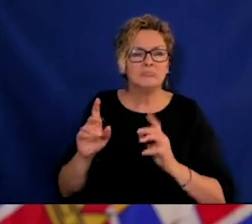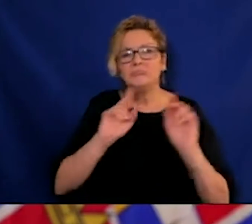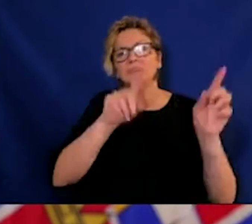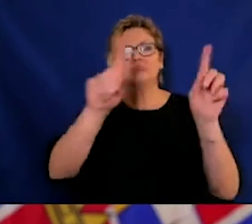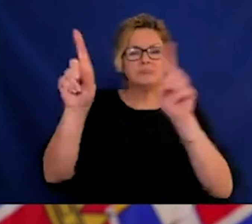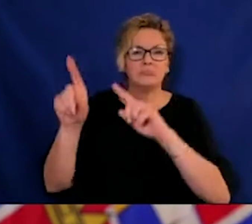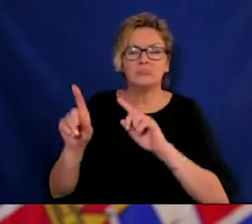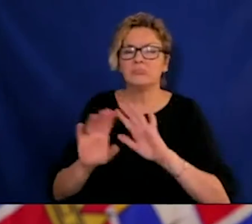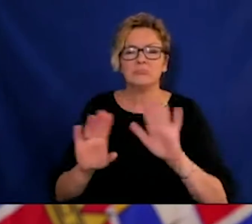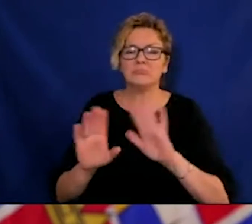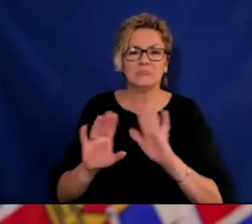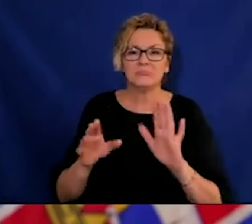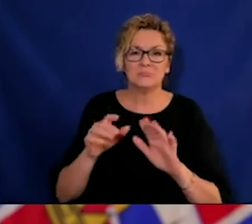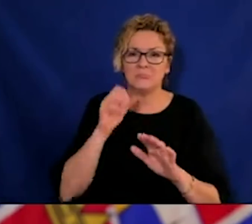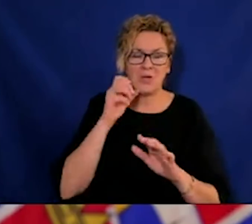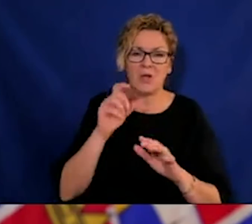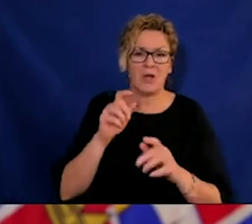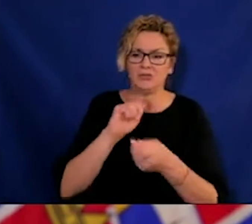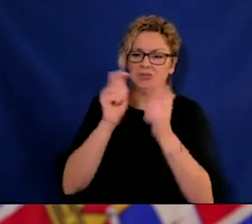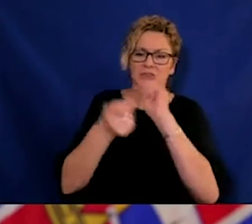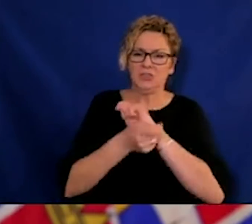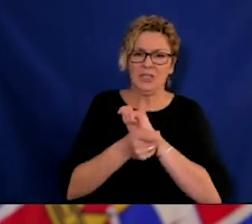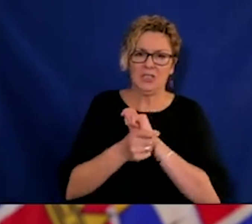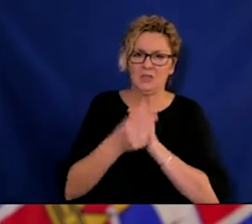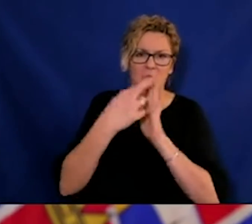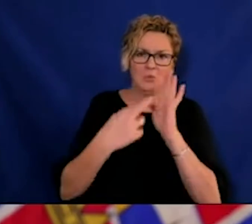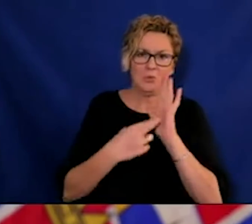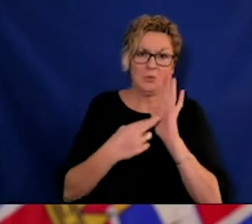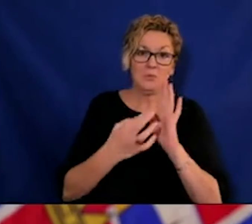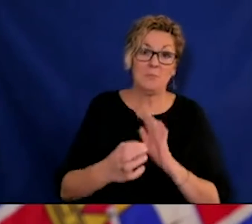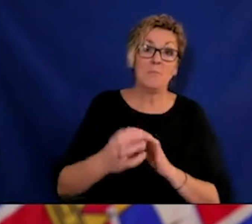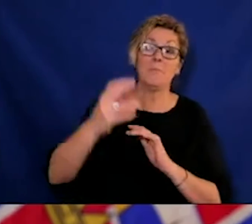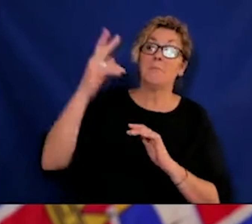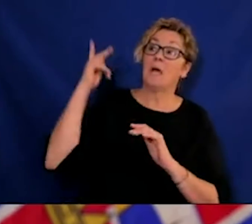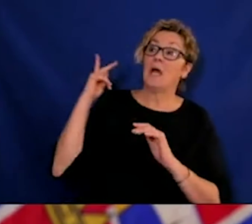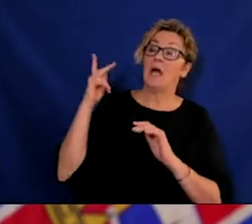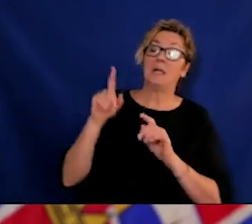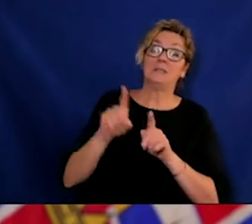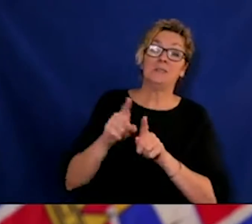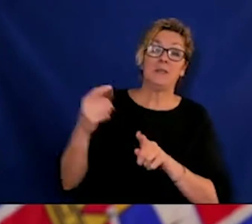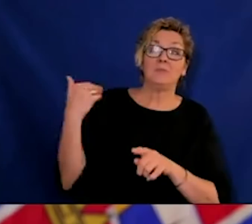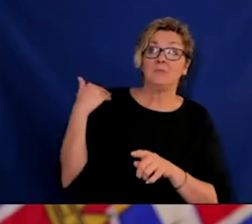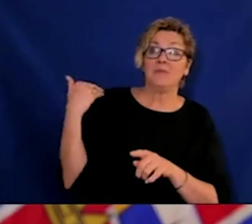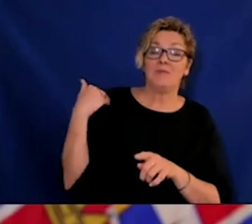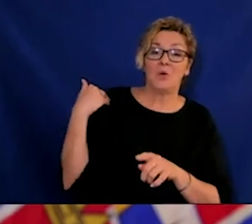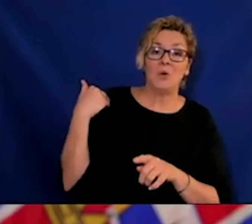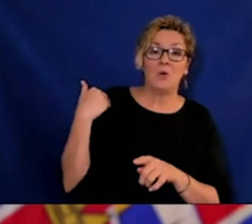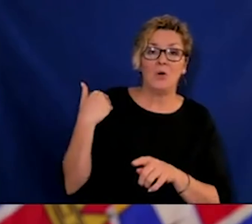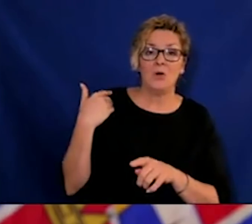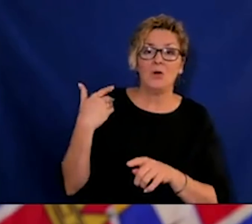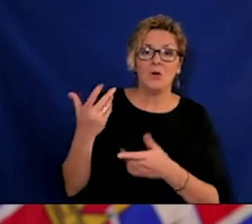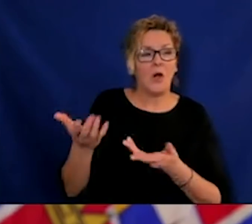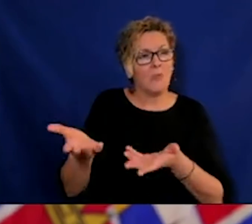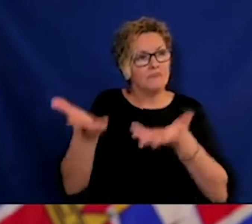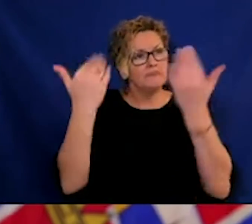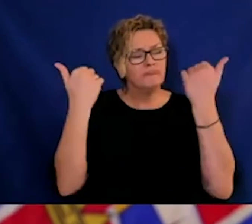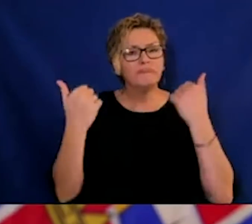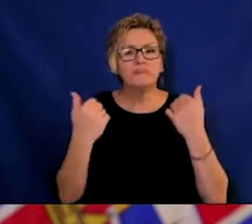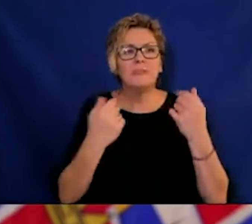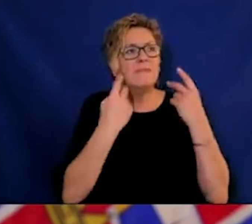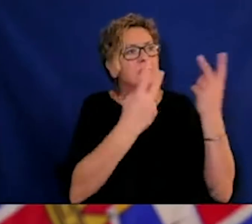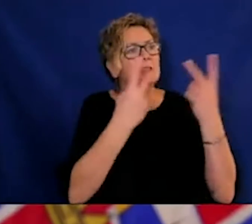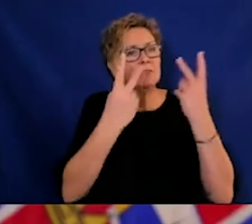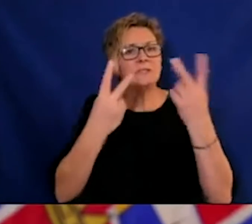resident in that home, and are providing care every day to residents in that home, and we can't,